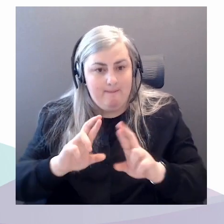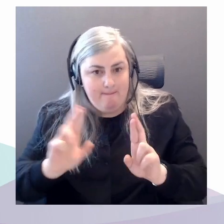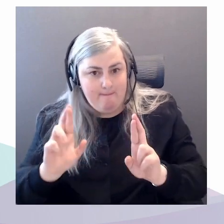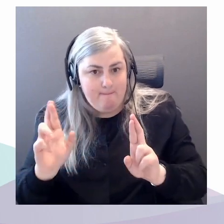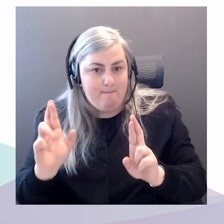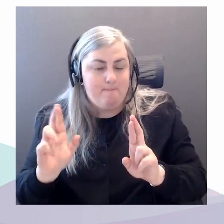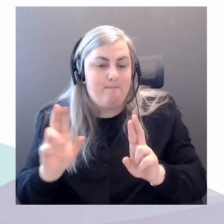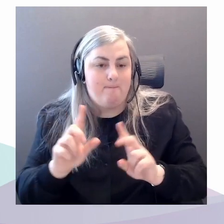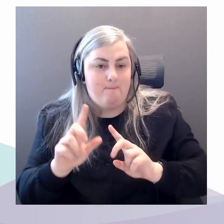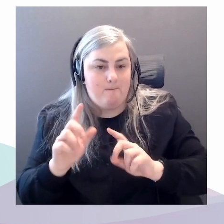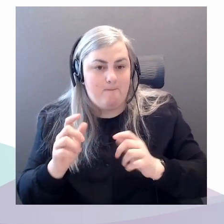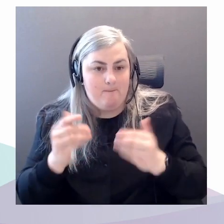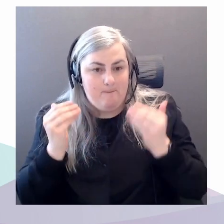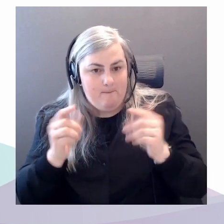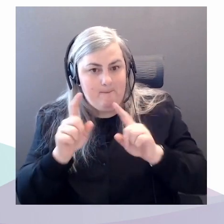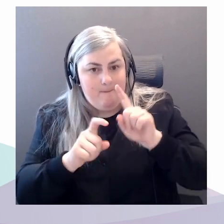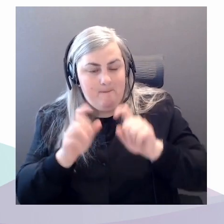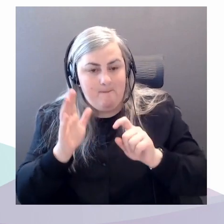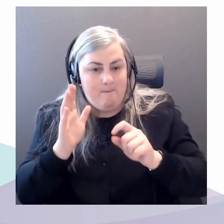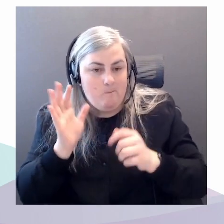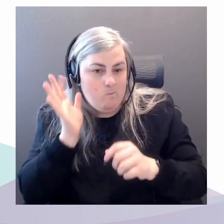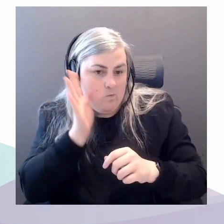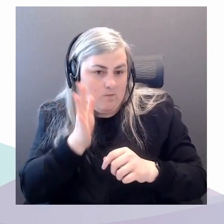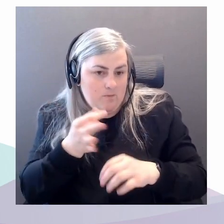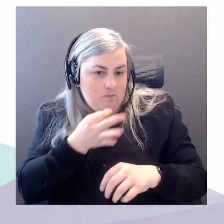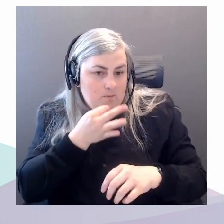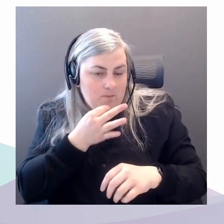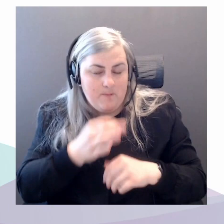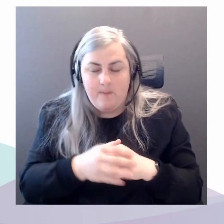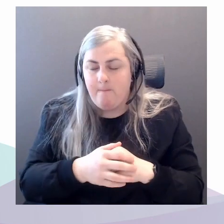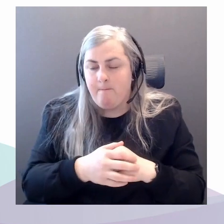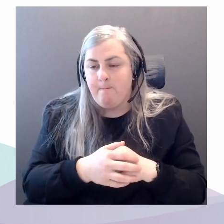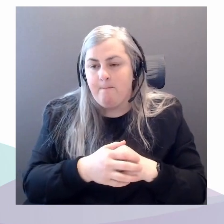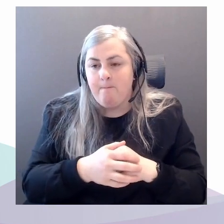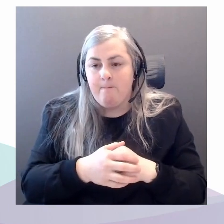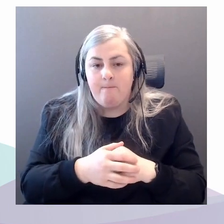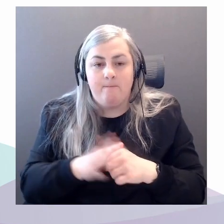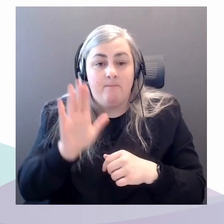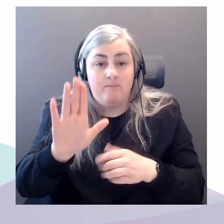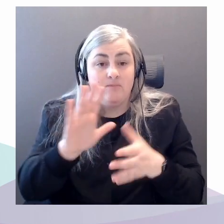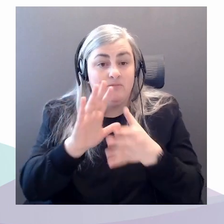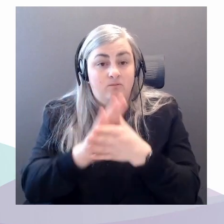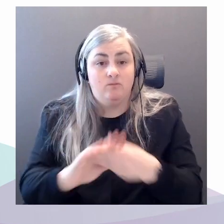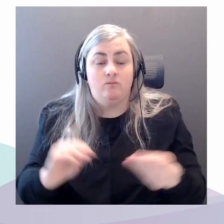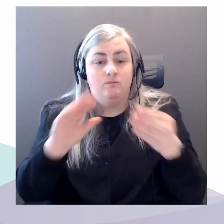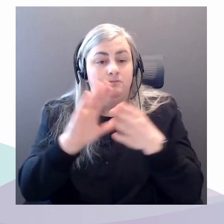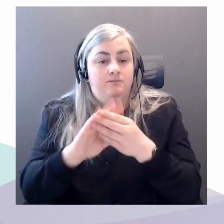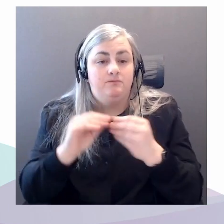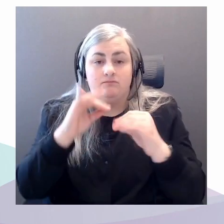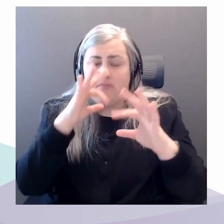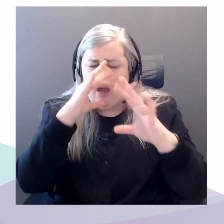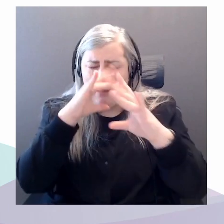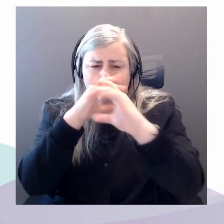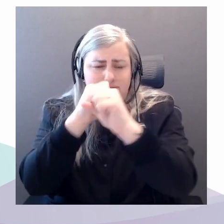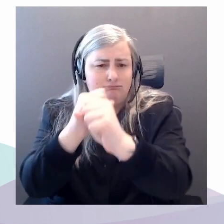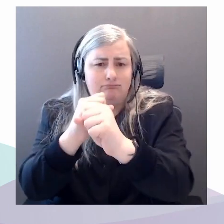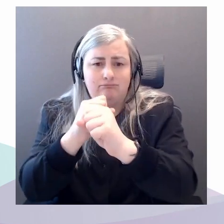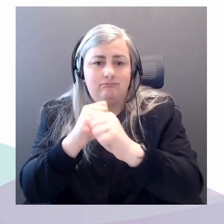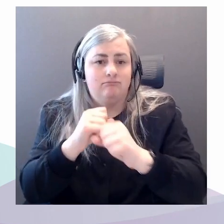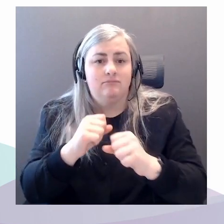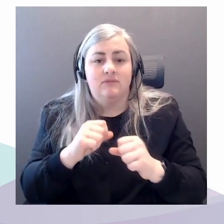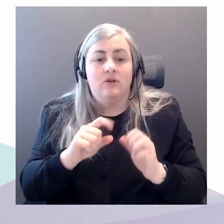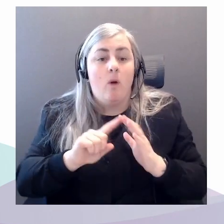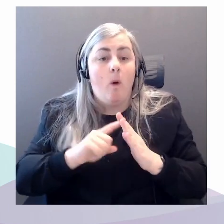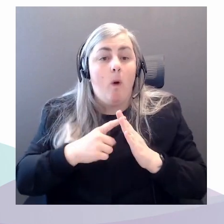Again, this was just a super compelling story. And I loved hearing the origin stories of After Oil. I loved hearing